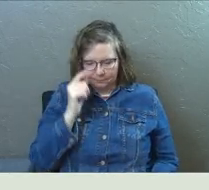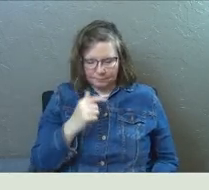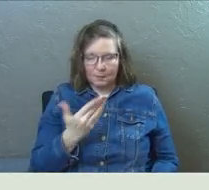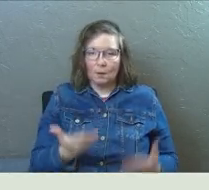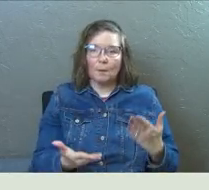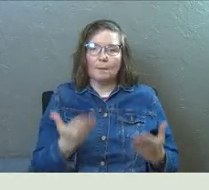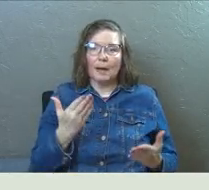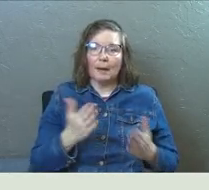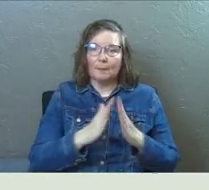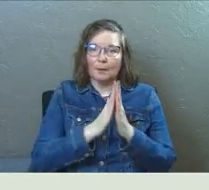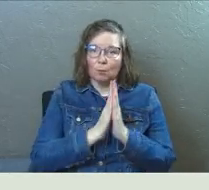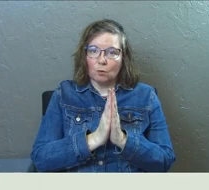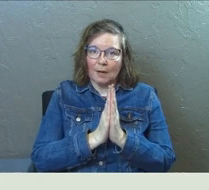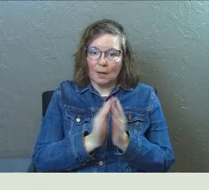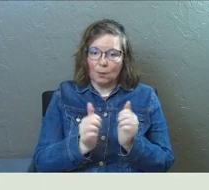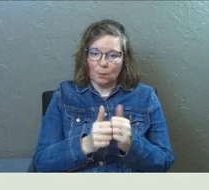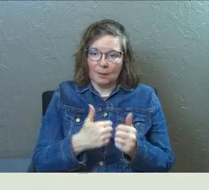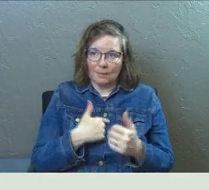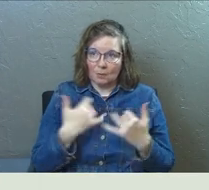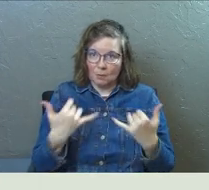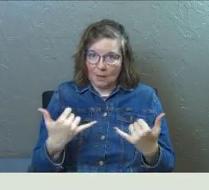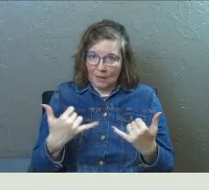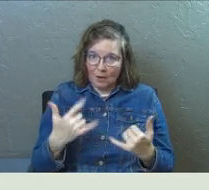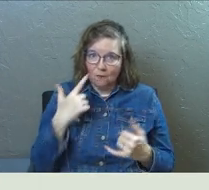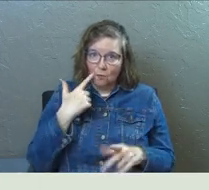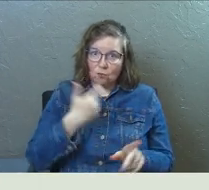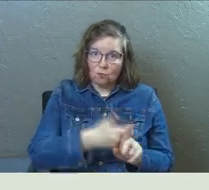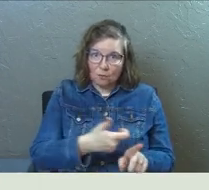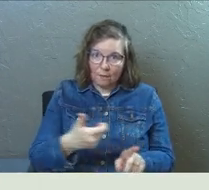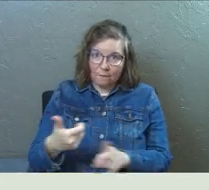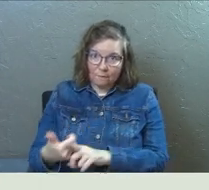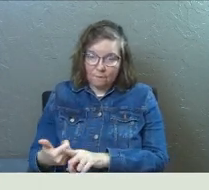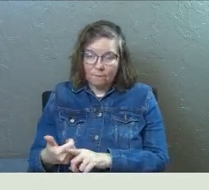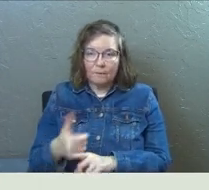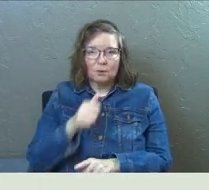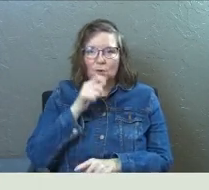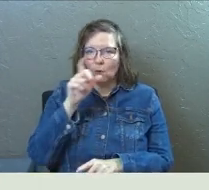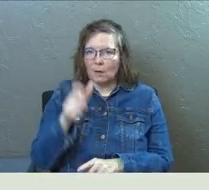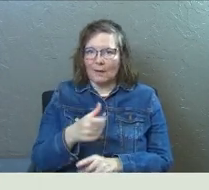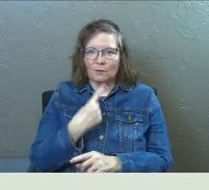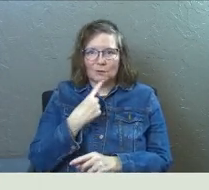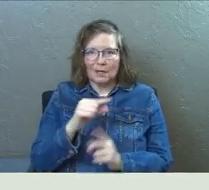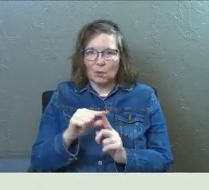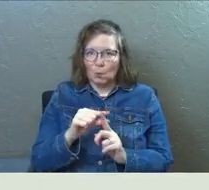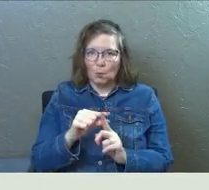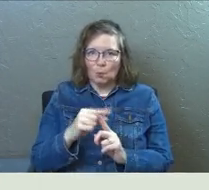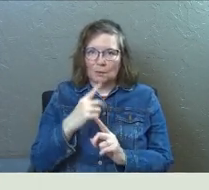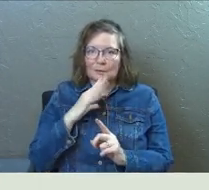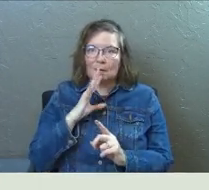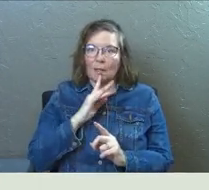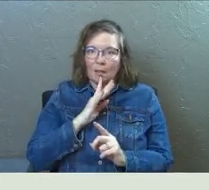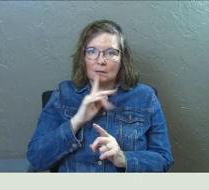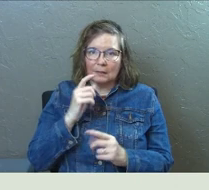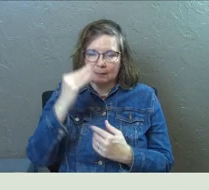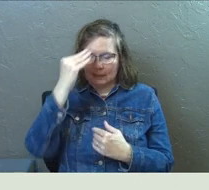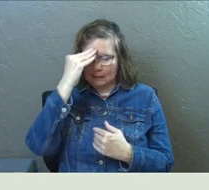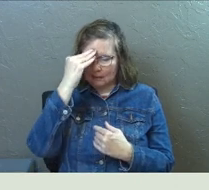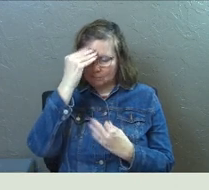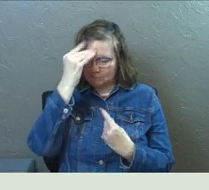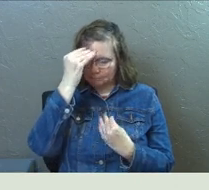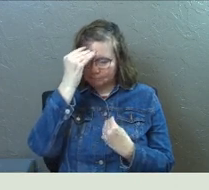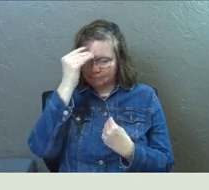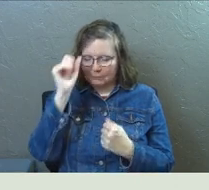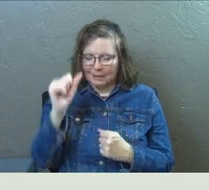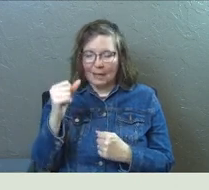So you might be praying this with me right now for yourself. You don't have to say the words out loud. It can be in your head. God